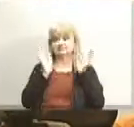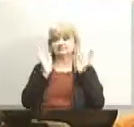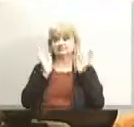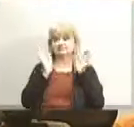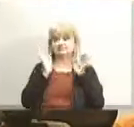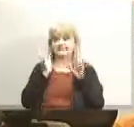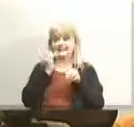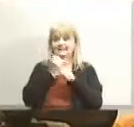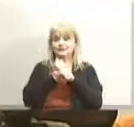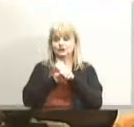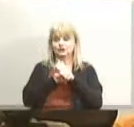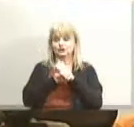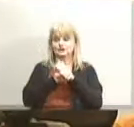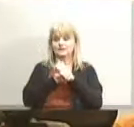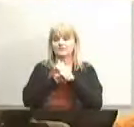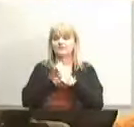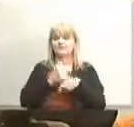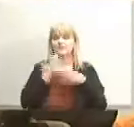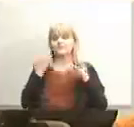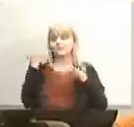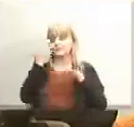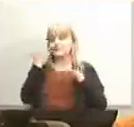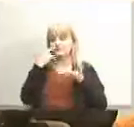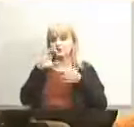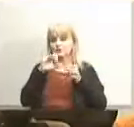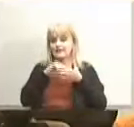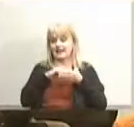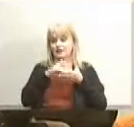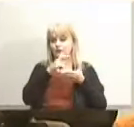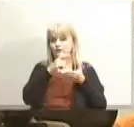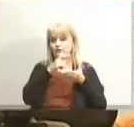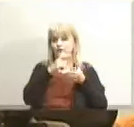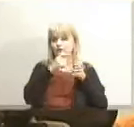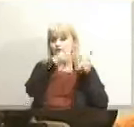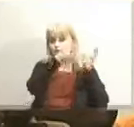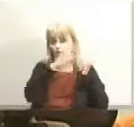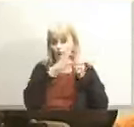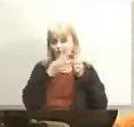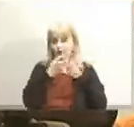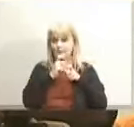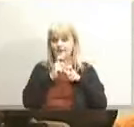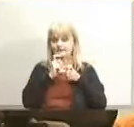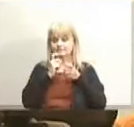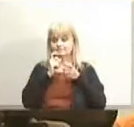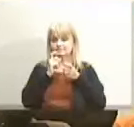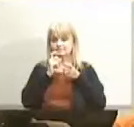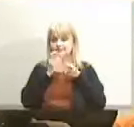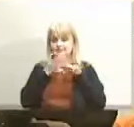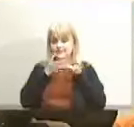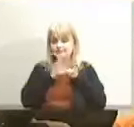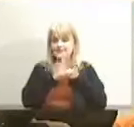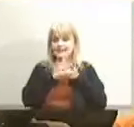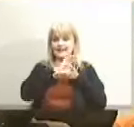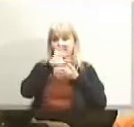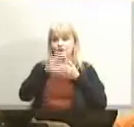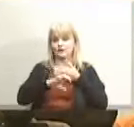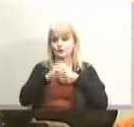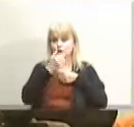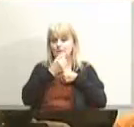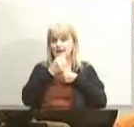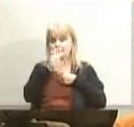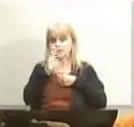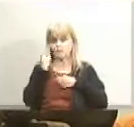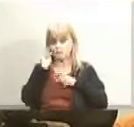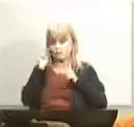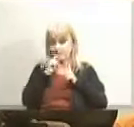the procedure for doing that is um we are you have pulled it down from the consent calendar um you have made your perspective known